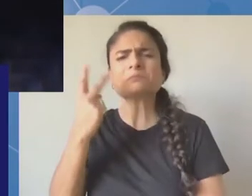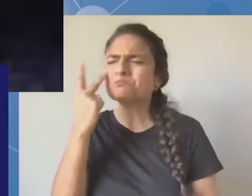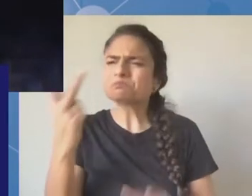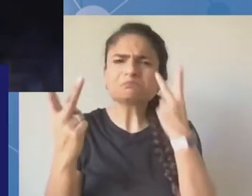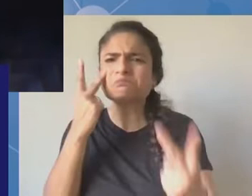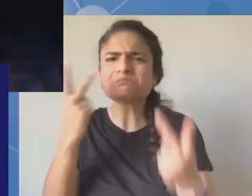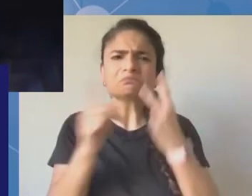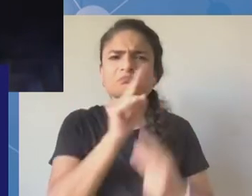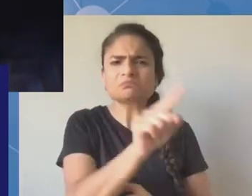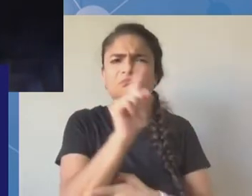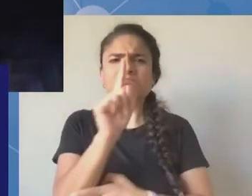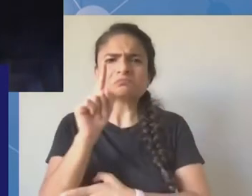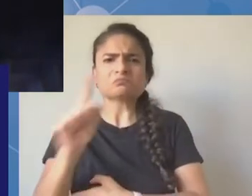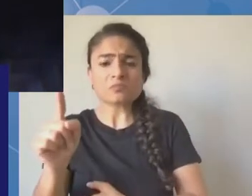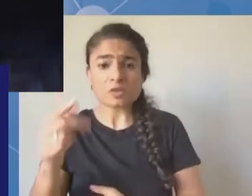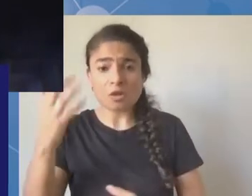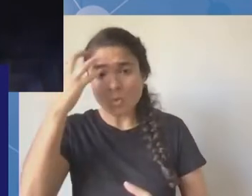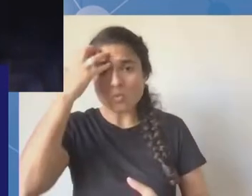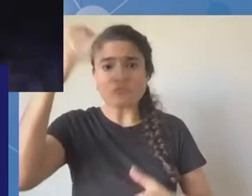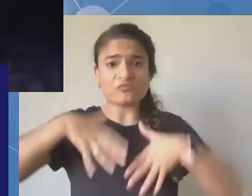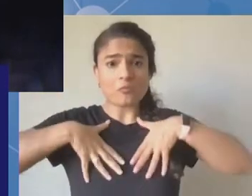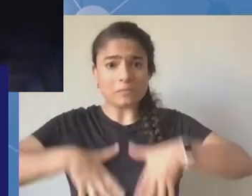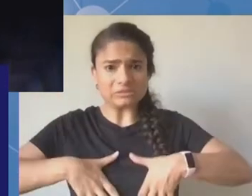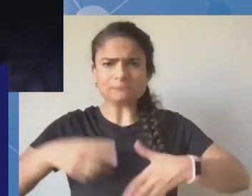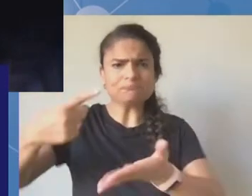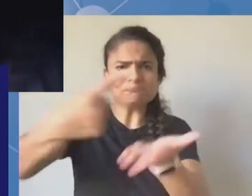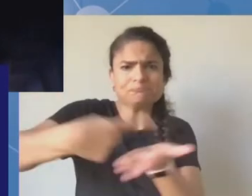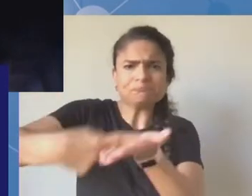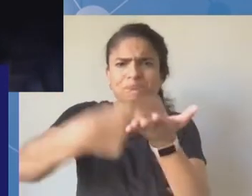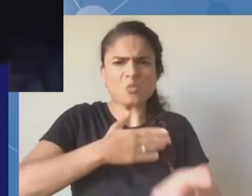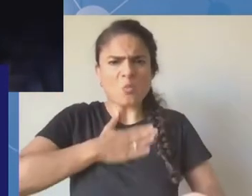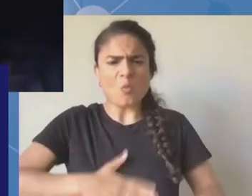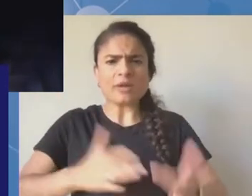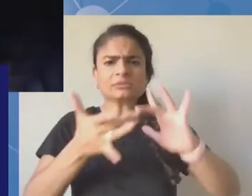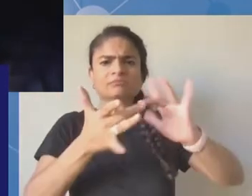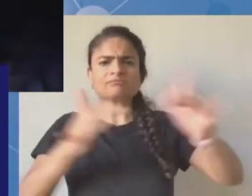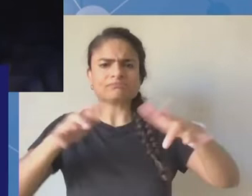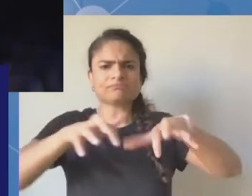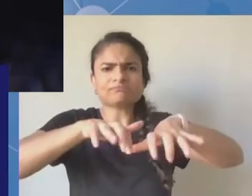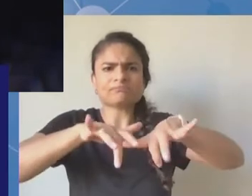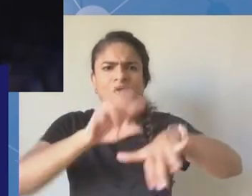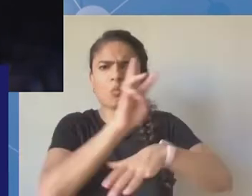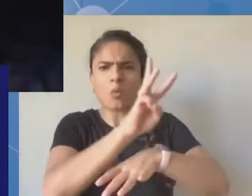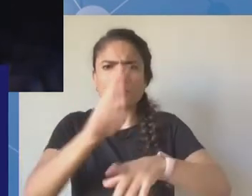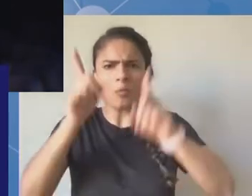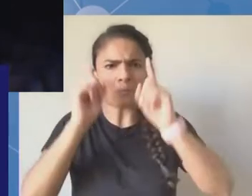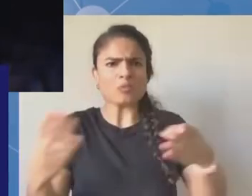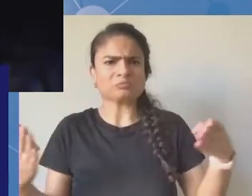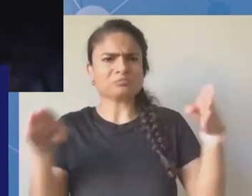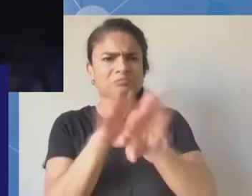shutdowns, and allow me to explain why. In Sudan, ever since the telecom sector become controlled by the military leaders,